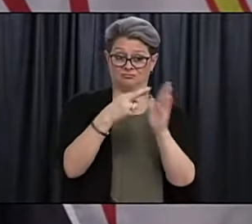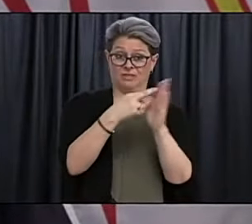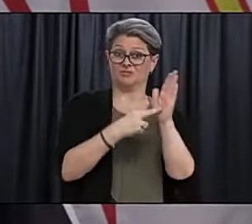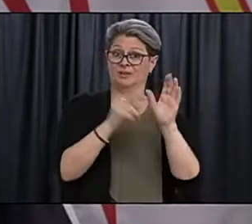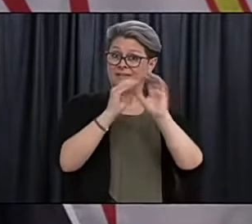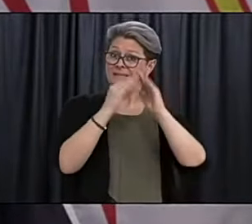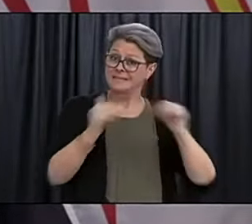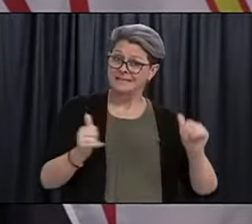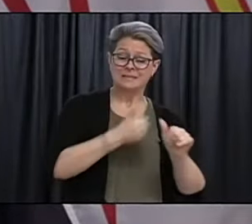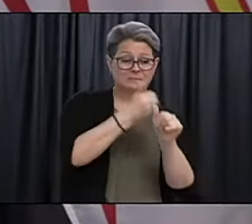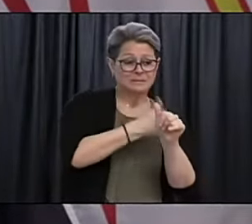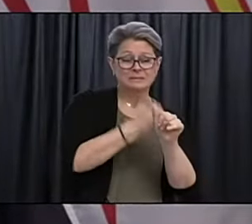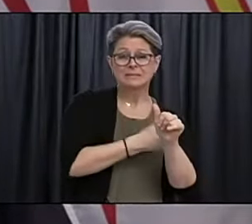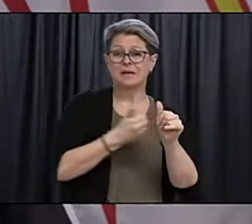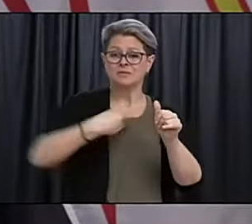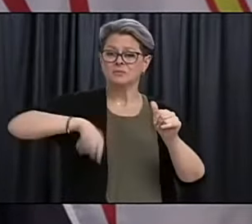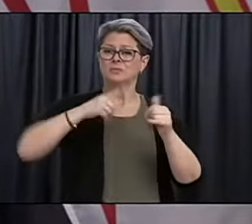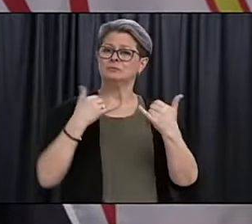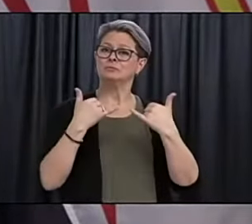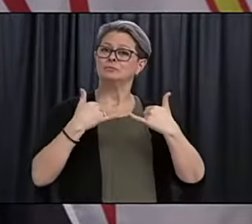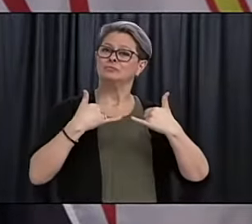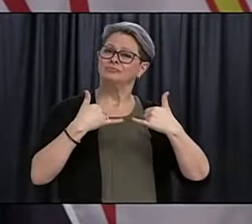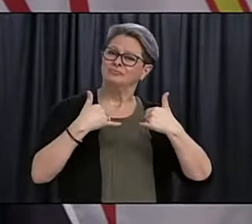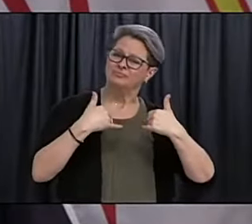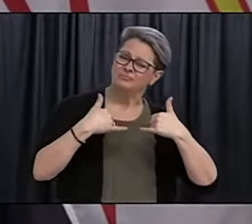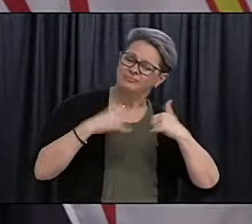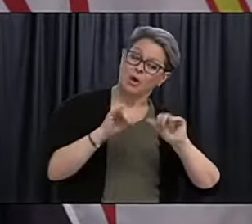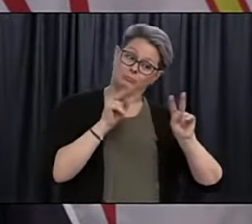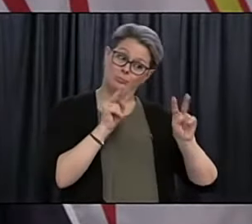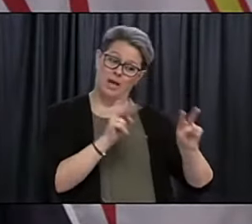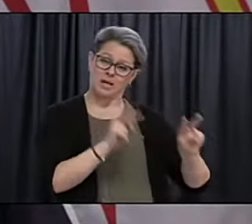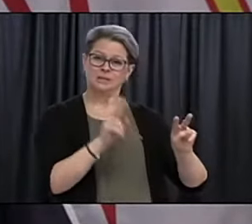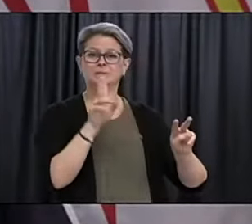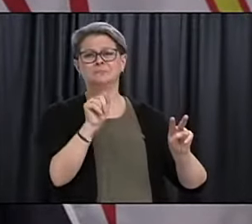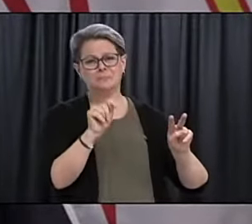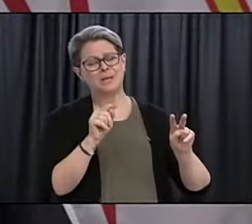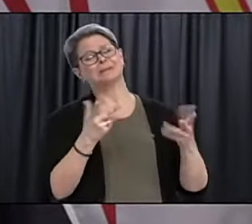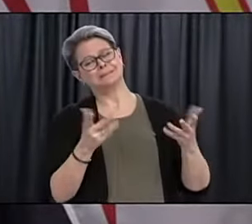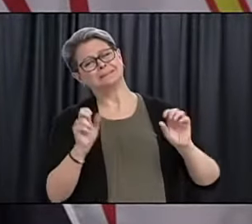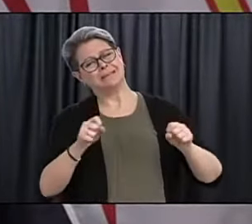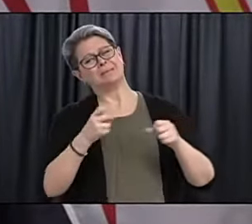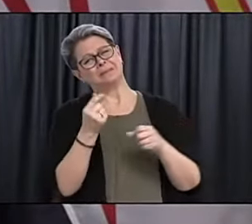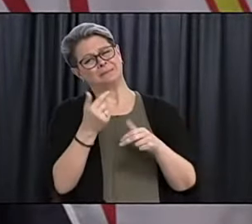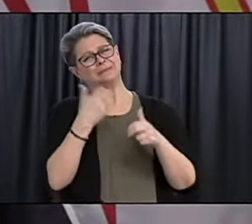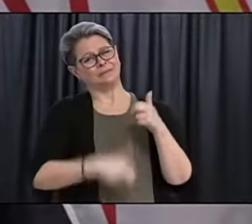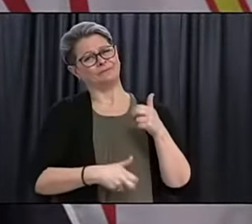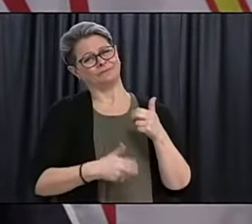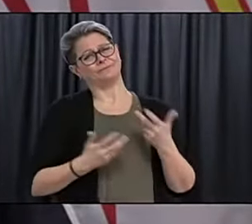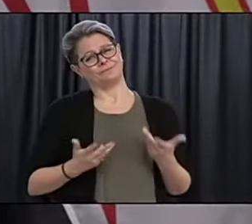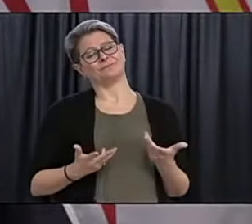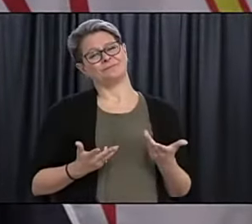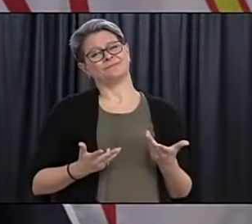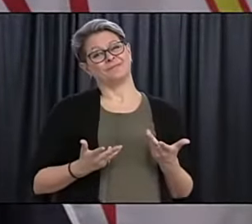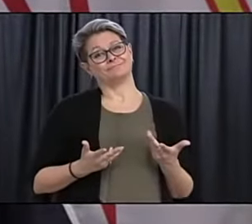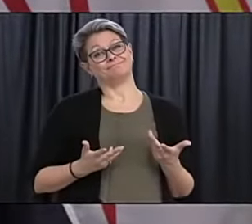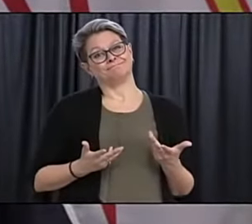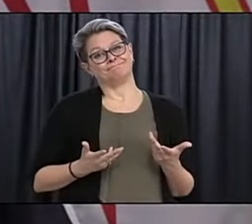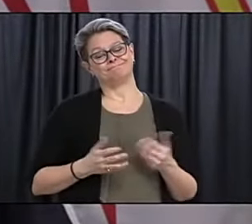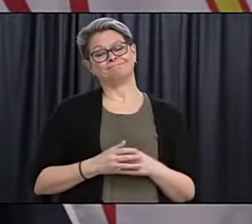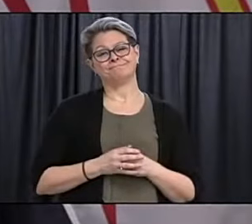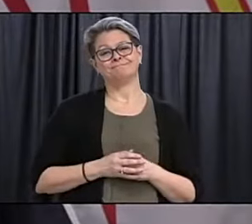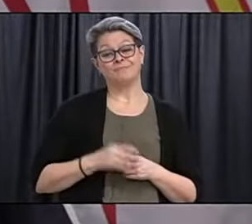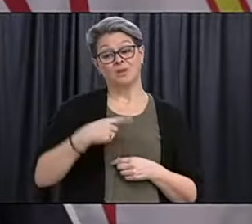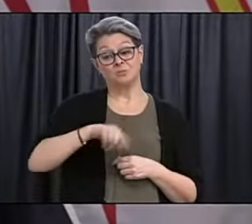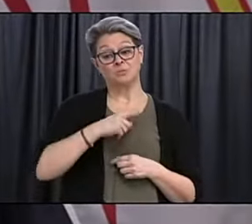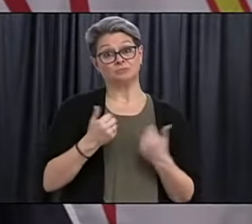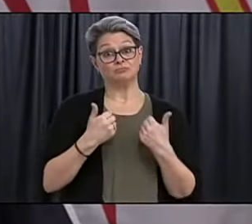is something that we're working through. So at this point that's I guess what I can say